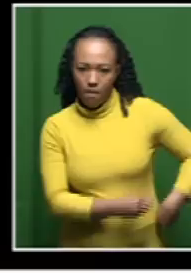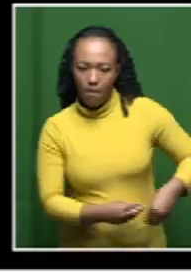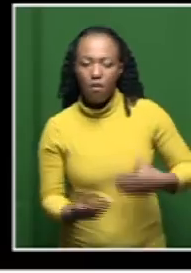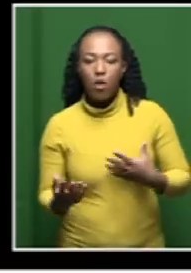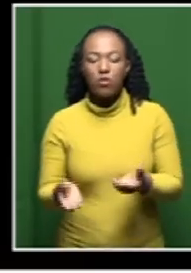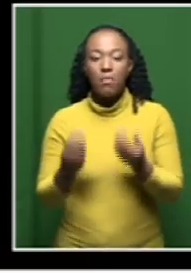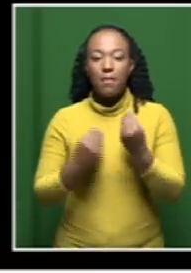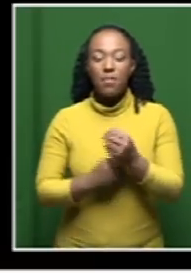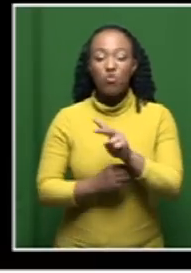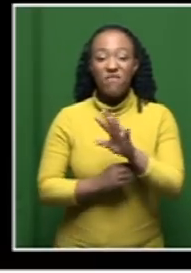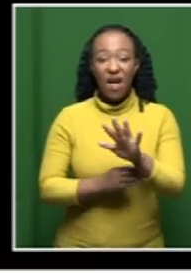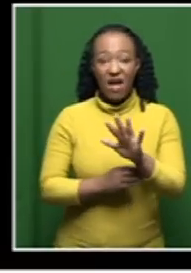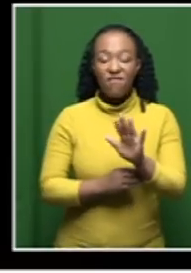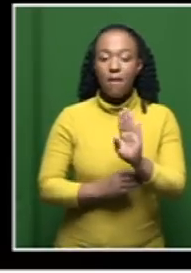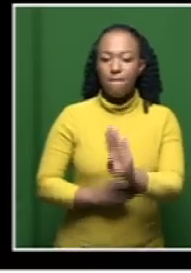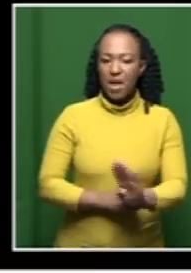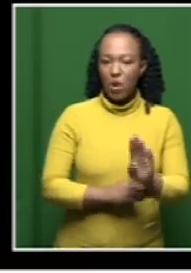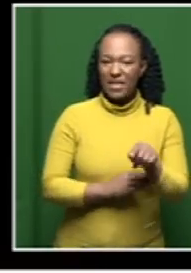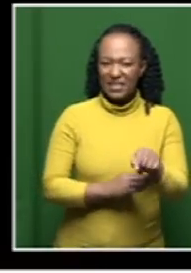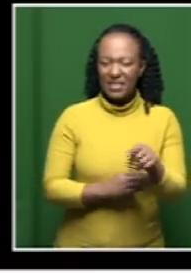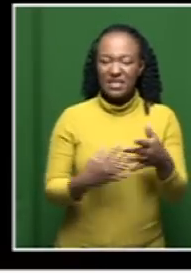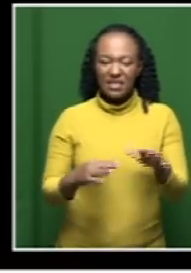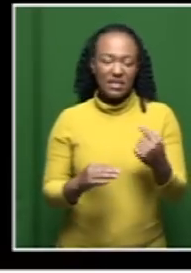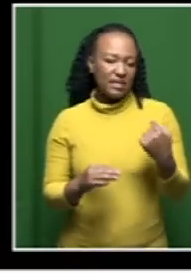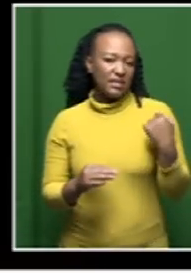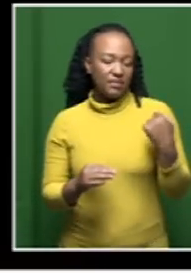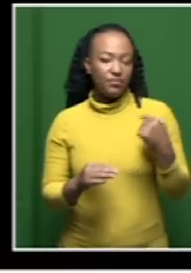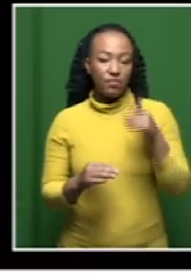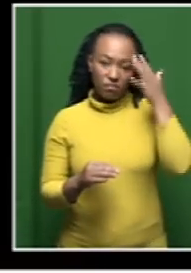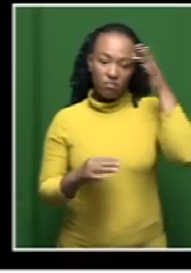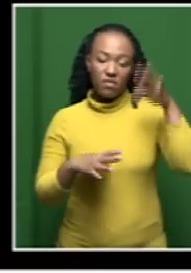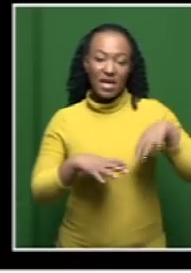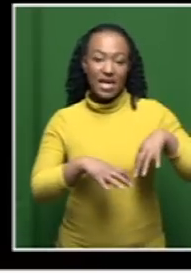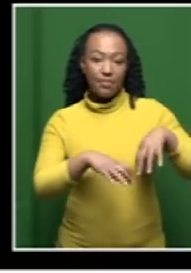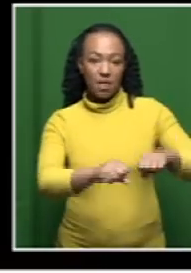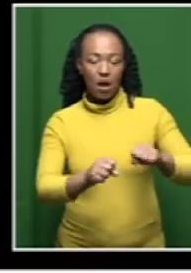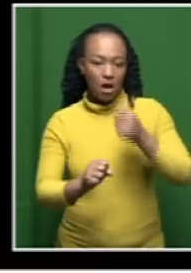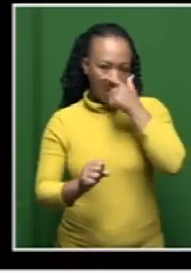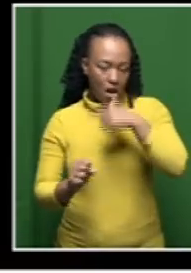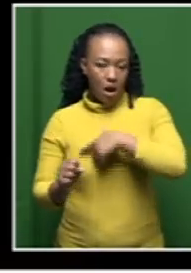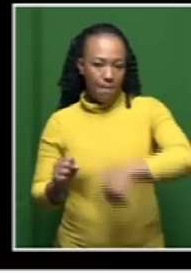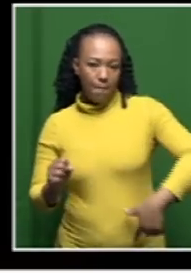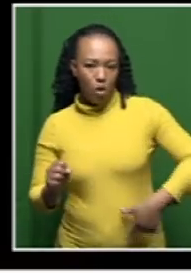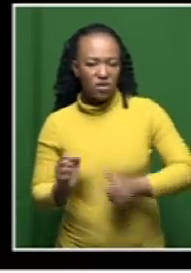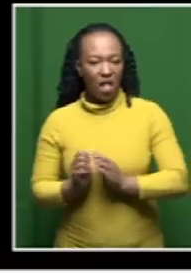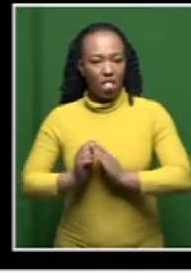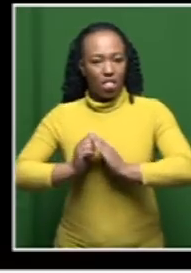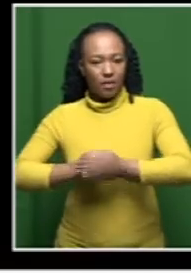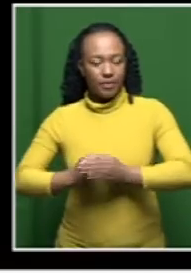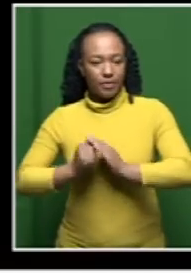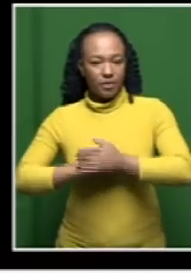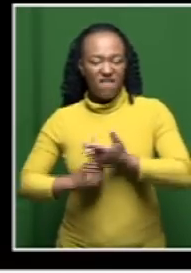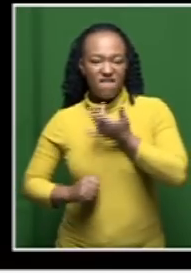$25 million. The evidence by Brian Molefe at the State Capture Commission on Glencore and Ramaphosa was swept under the carpet by a